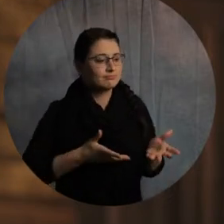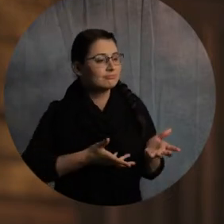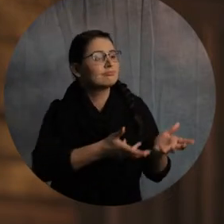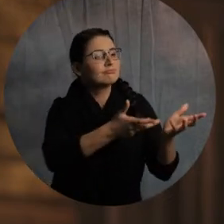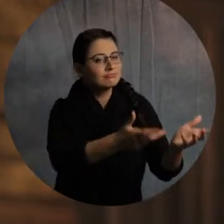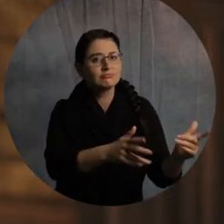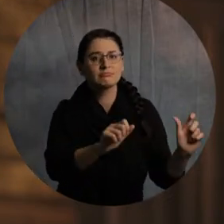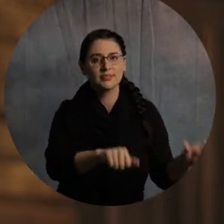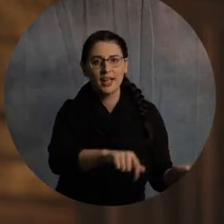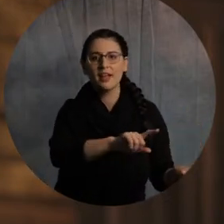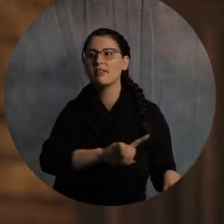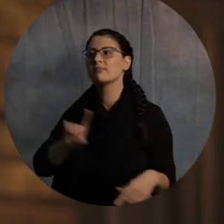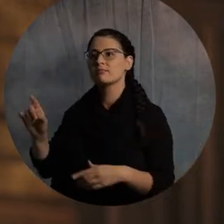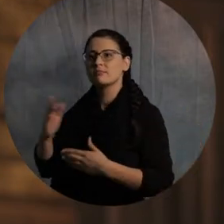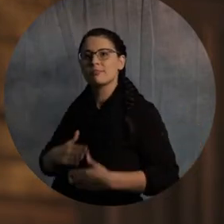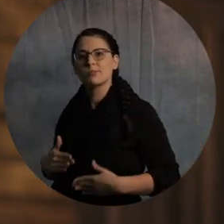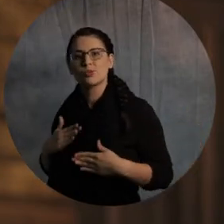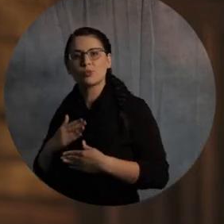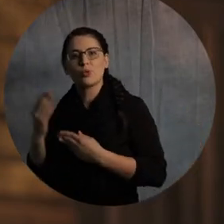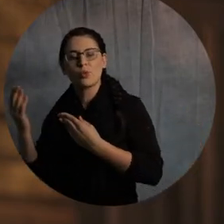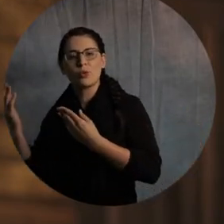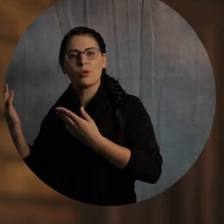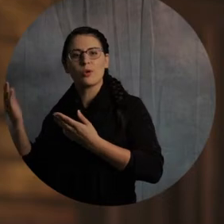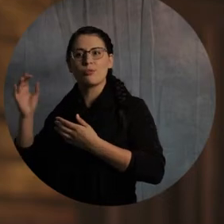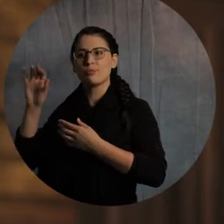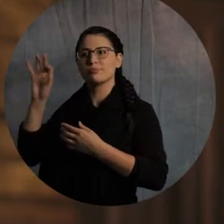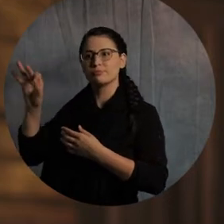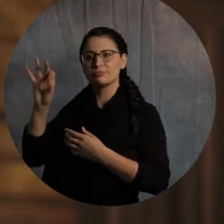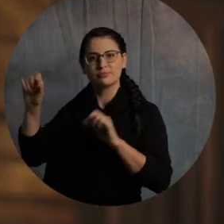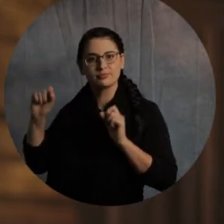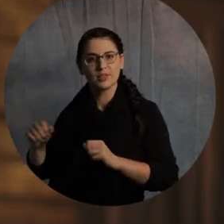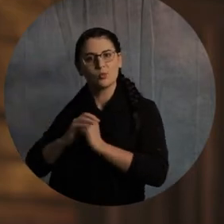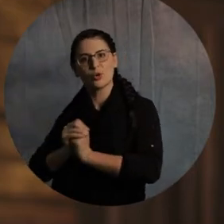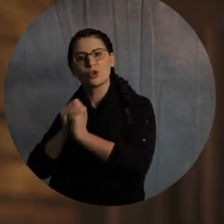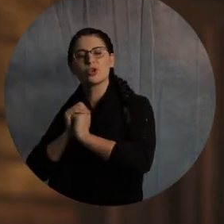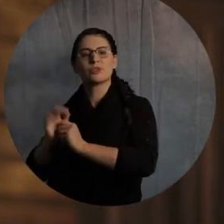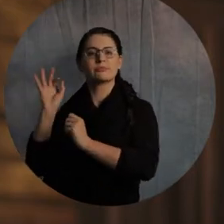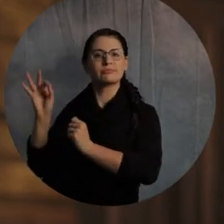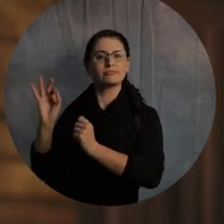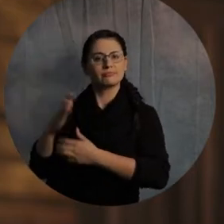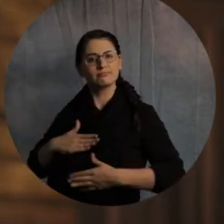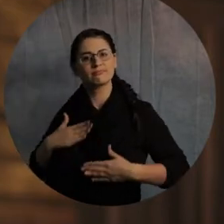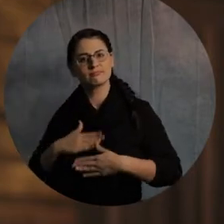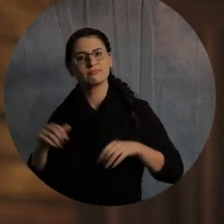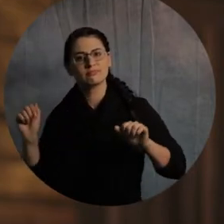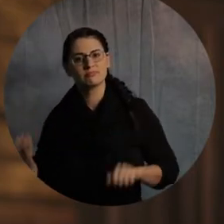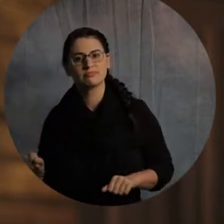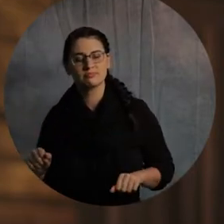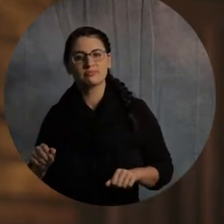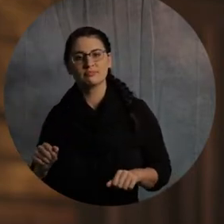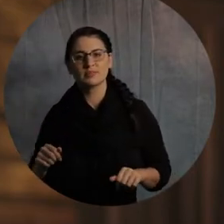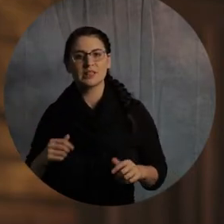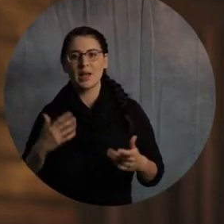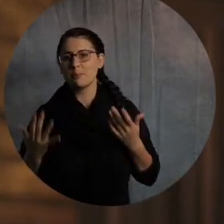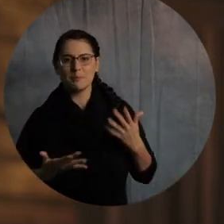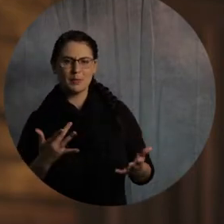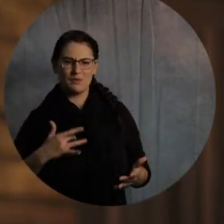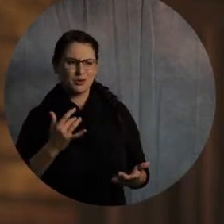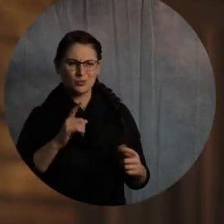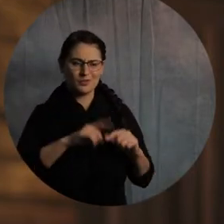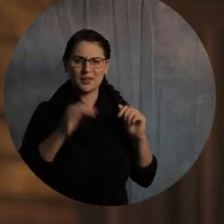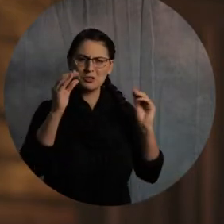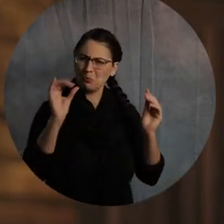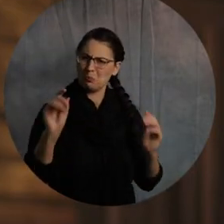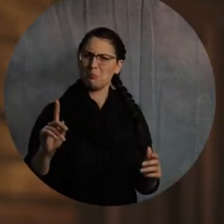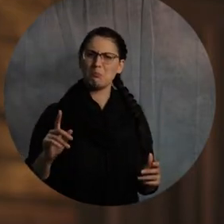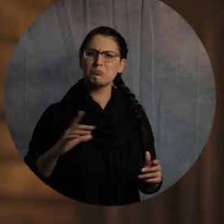teach your kid because that'll make me crazy. But I'm going to eat some Cheetos with your kid, and we're going to have a good time. And this is going to be a safe environment. When you come back, we're going to give them back